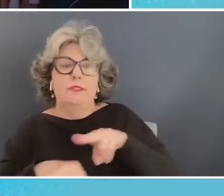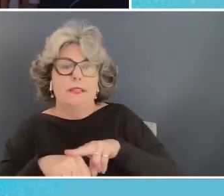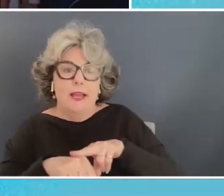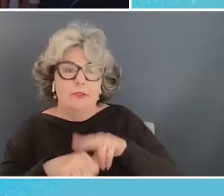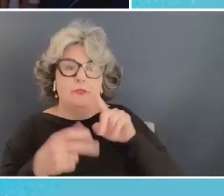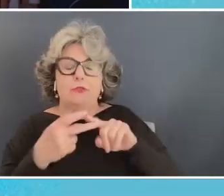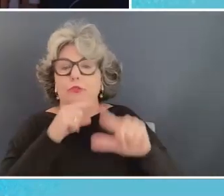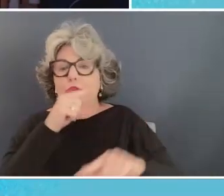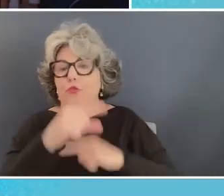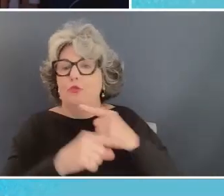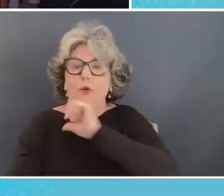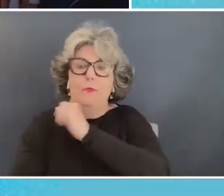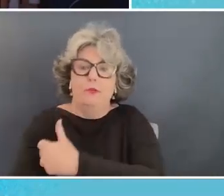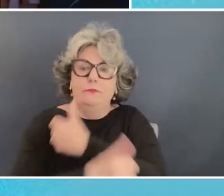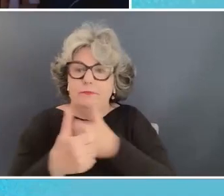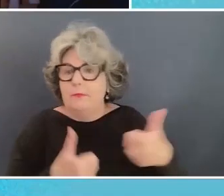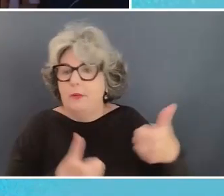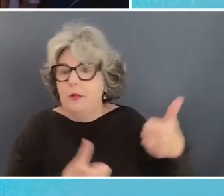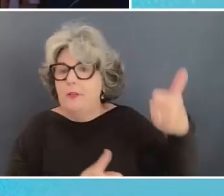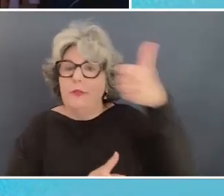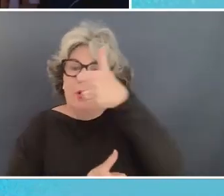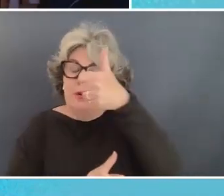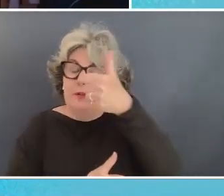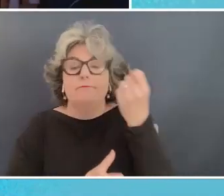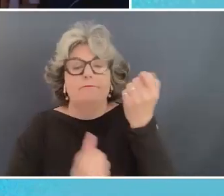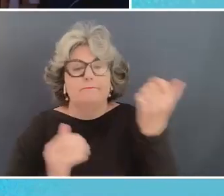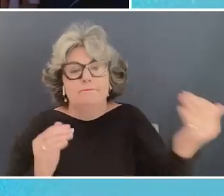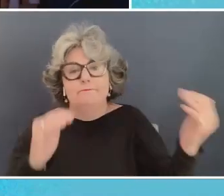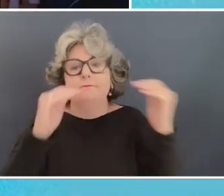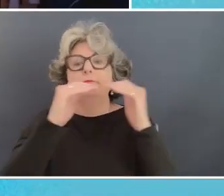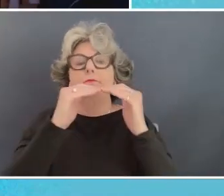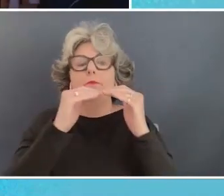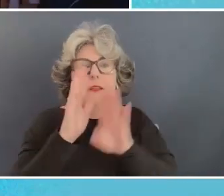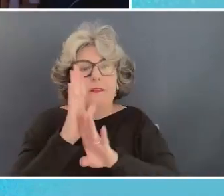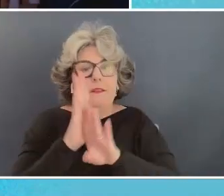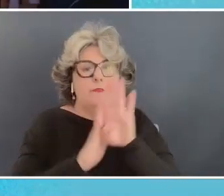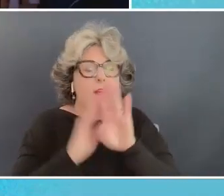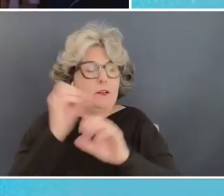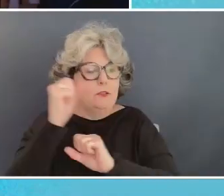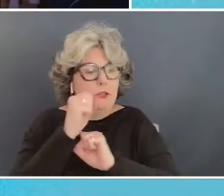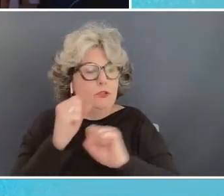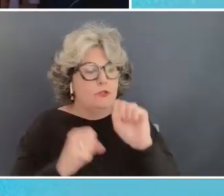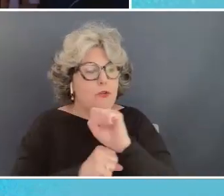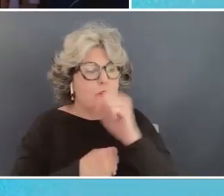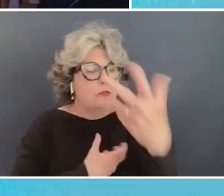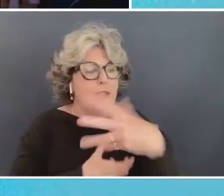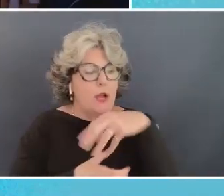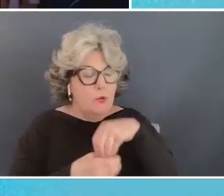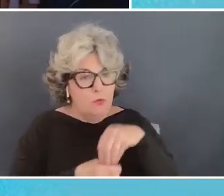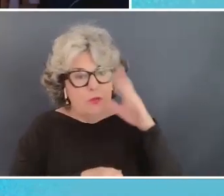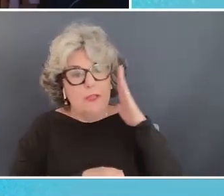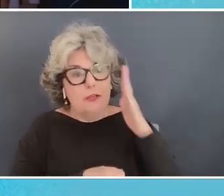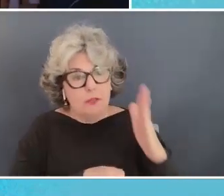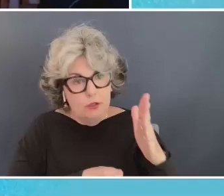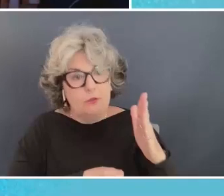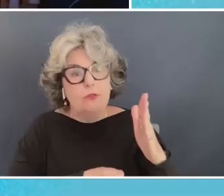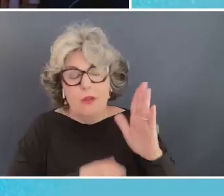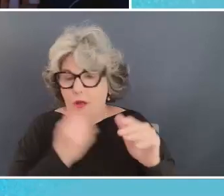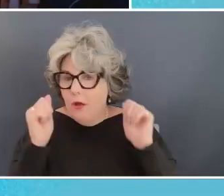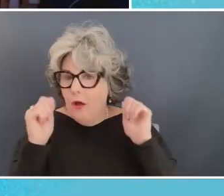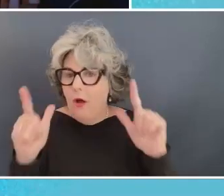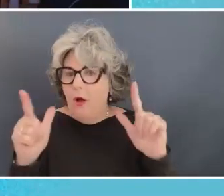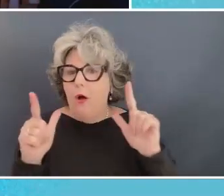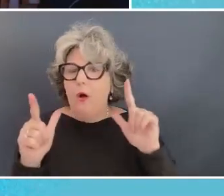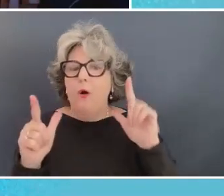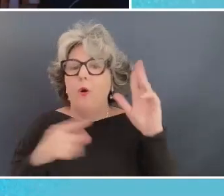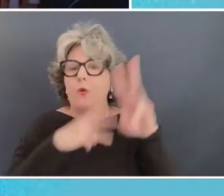global authorities but equally we need to build an infrastructure that includes yes all the world's